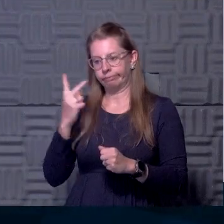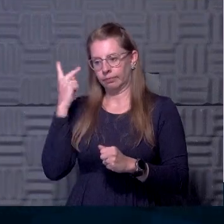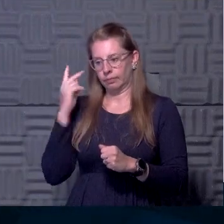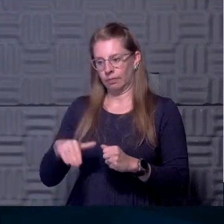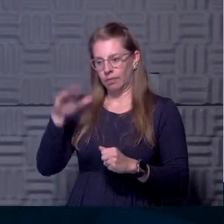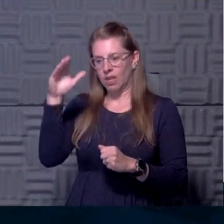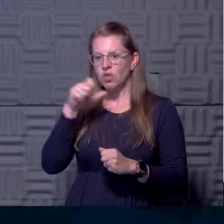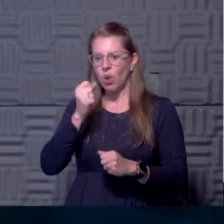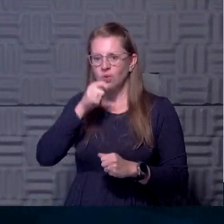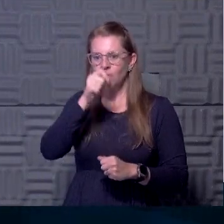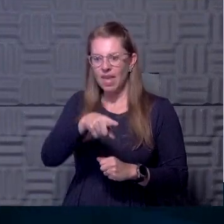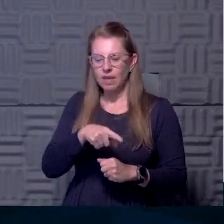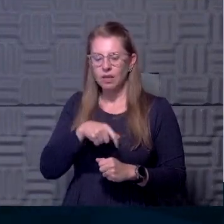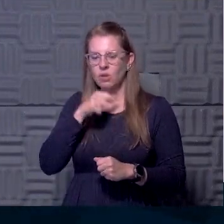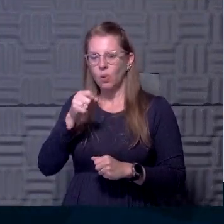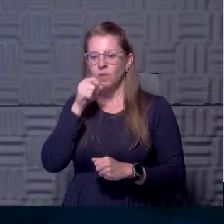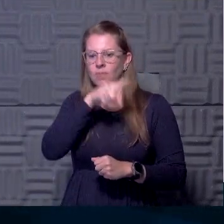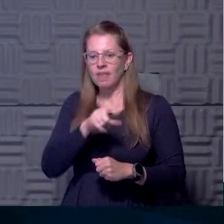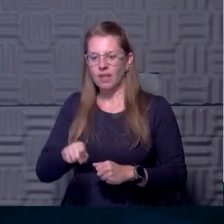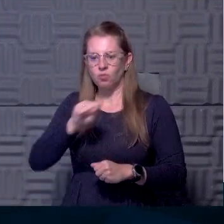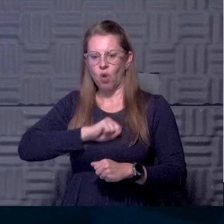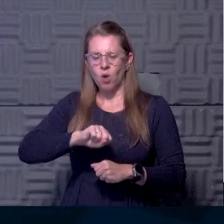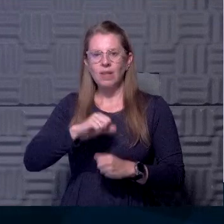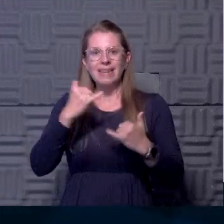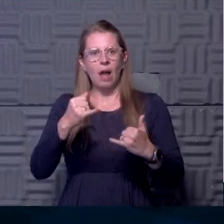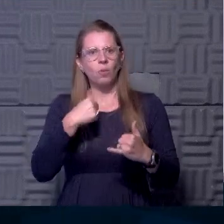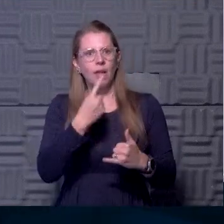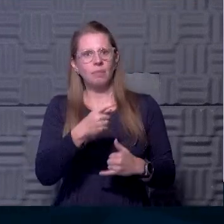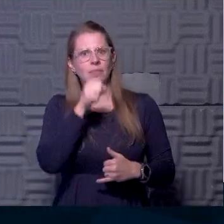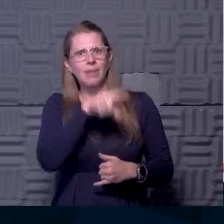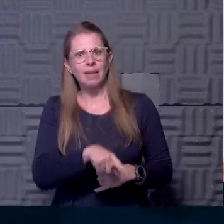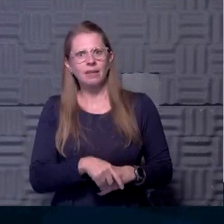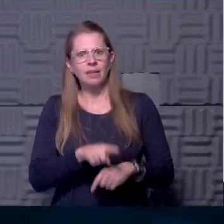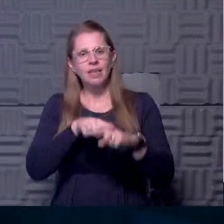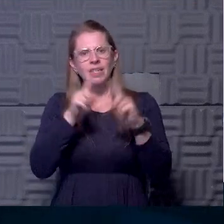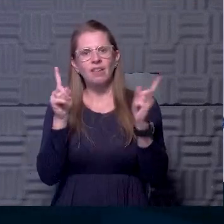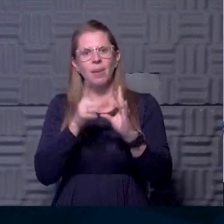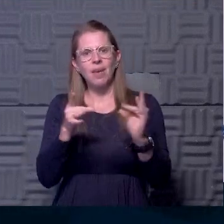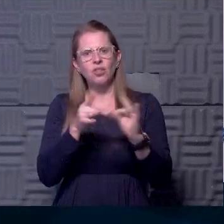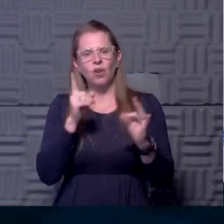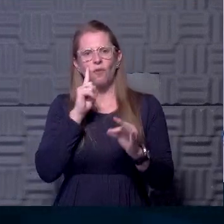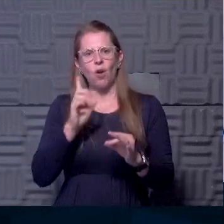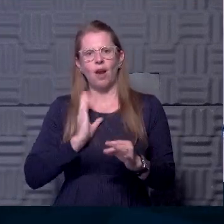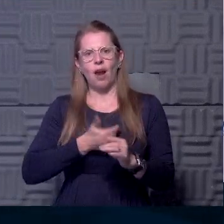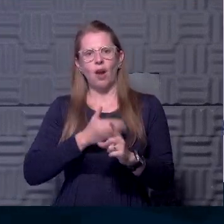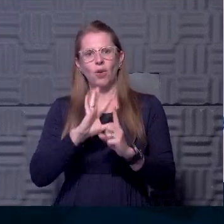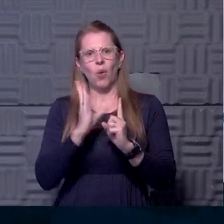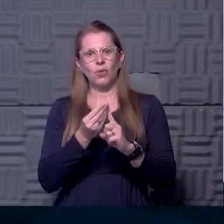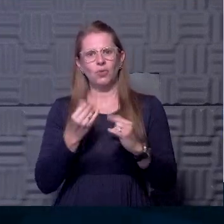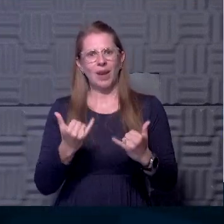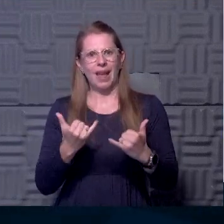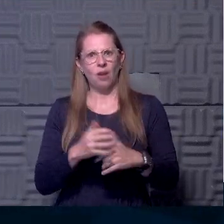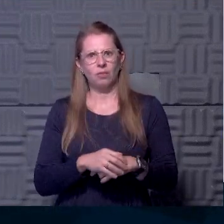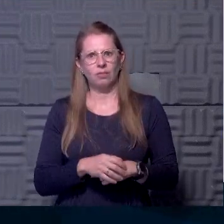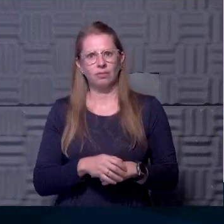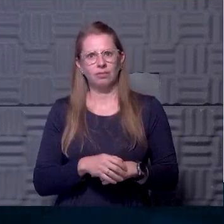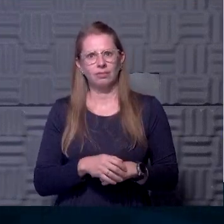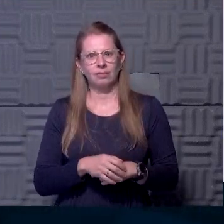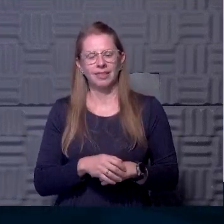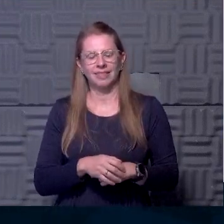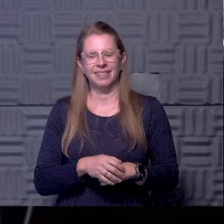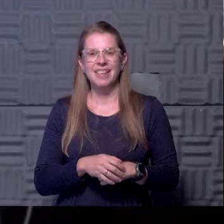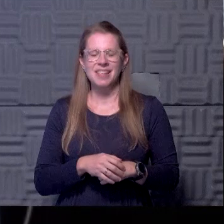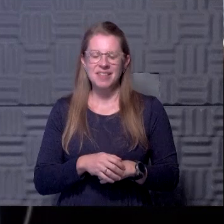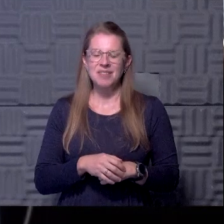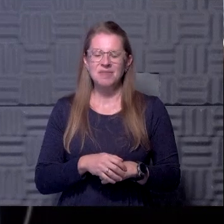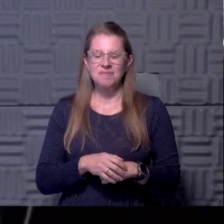don't spit, don't spit. That's gross. And now we're saying spit, spit, spit. It's kind of a different message for our culture and our society a little bit. It